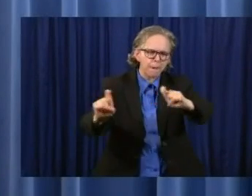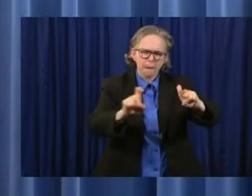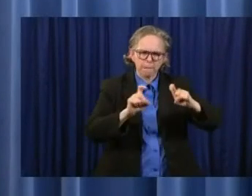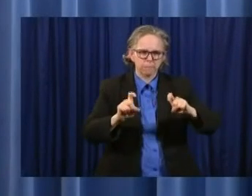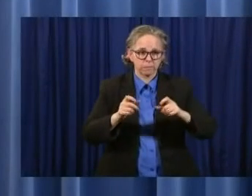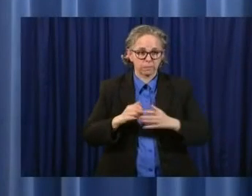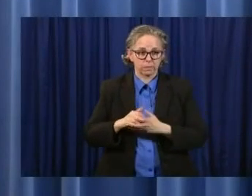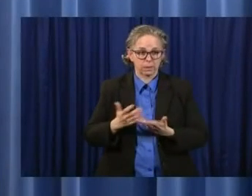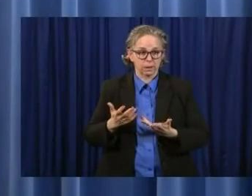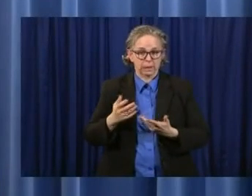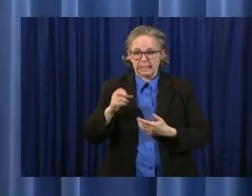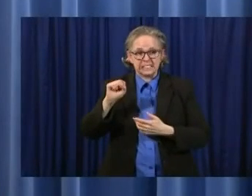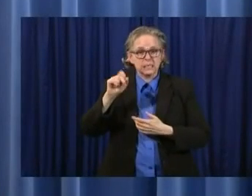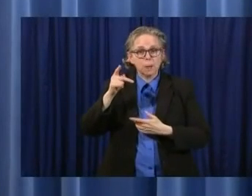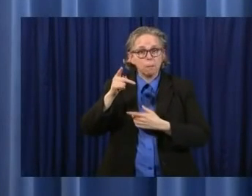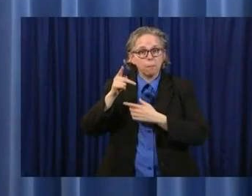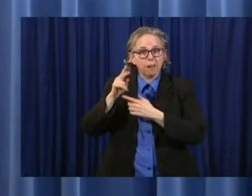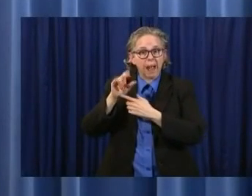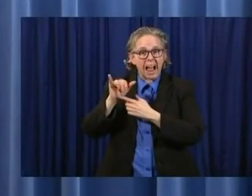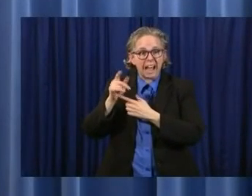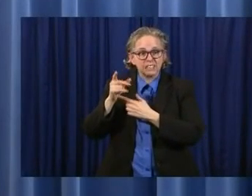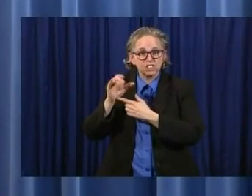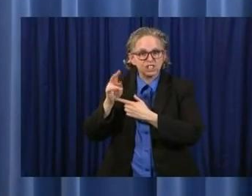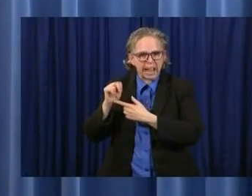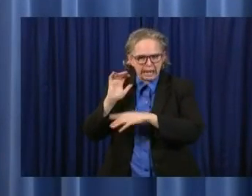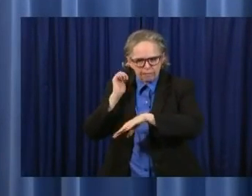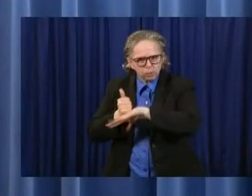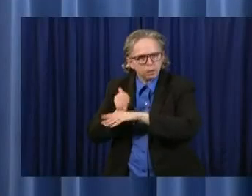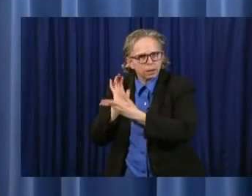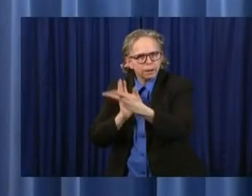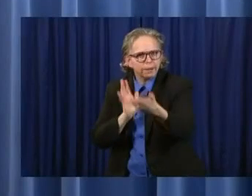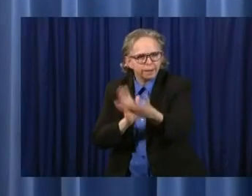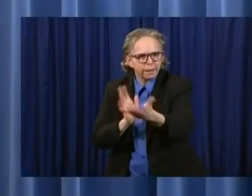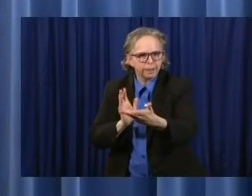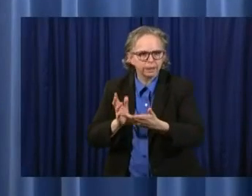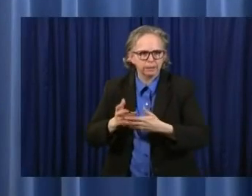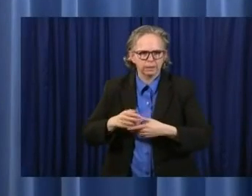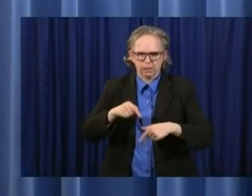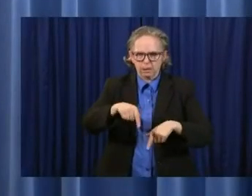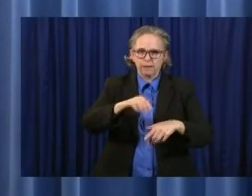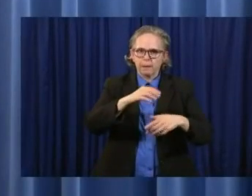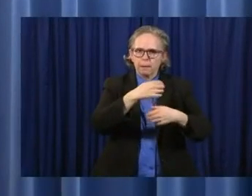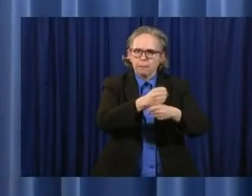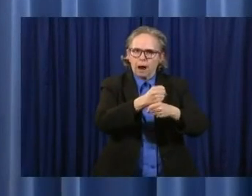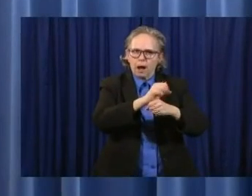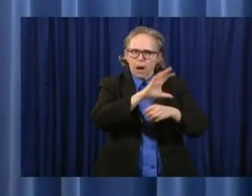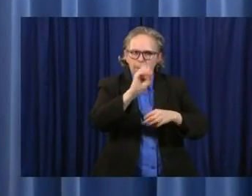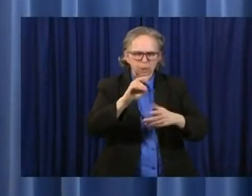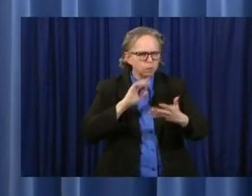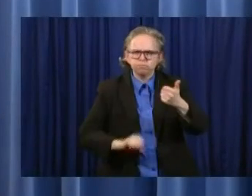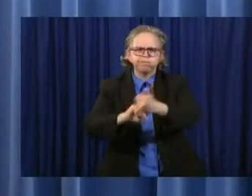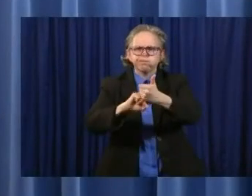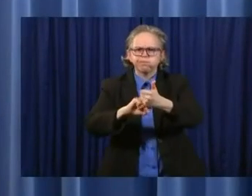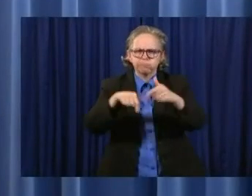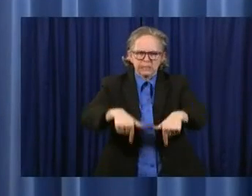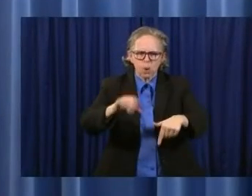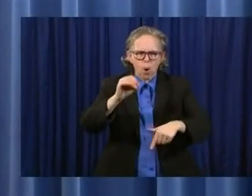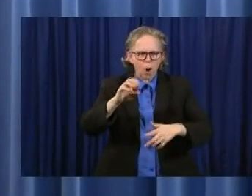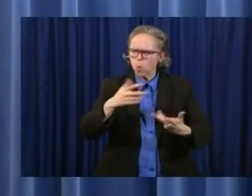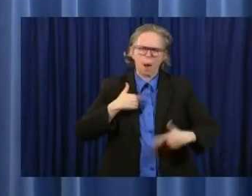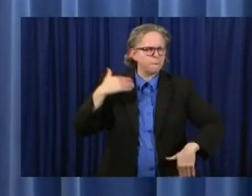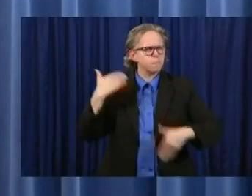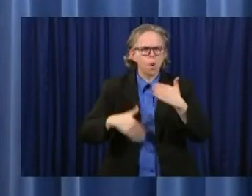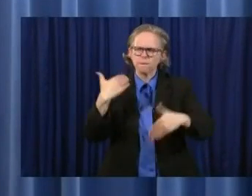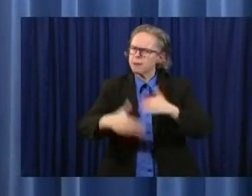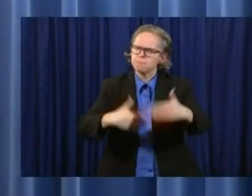chain in place, and we have Ohio manufacturers who are backing us. And, yeah, we're, we're, we're moving forward, and we're